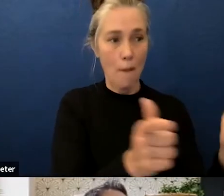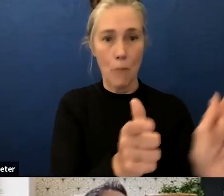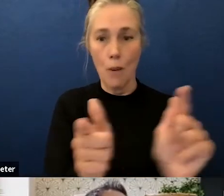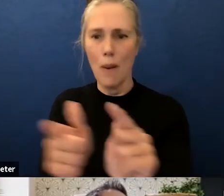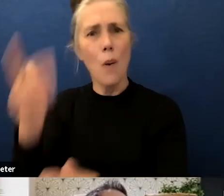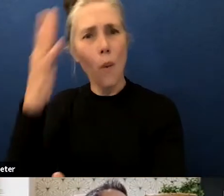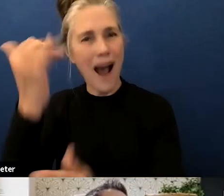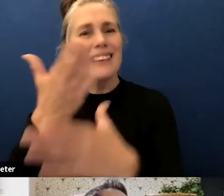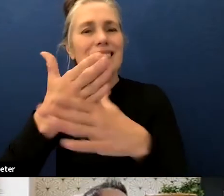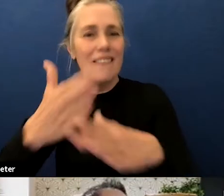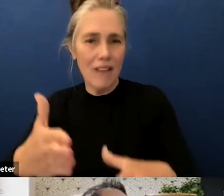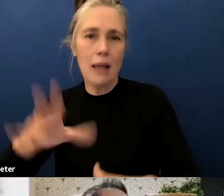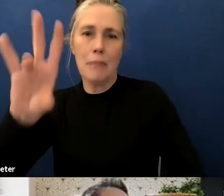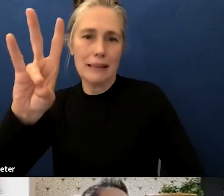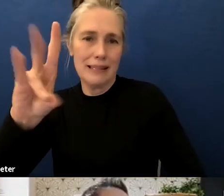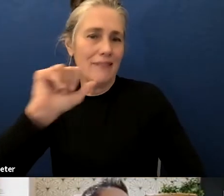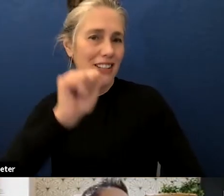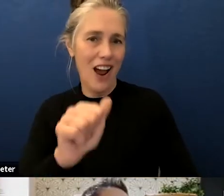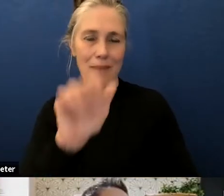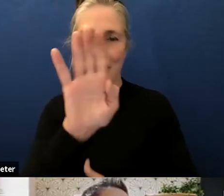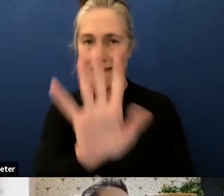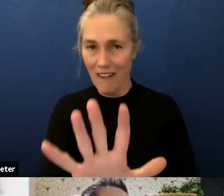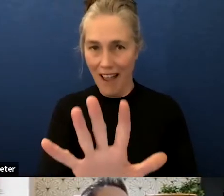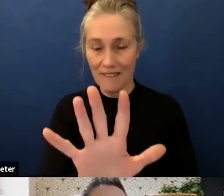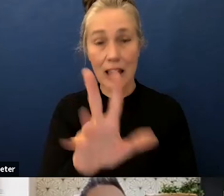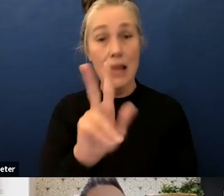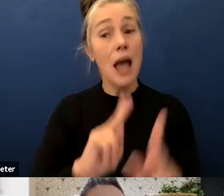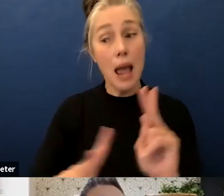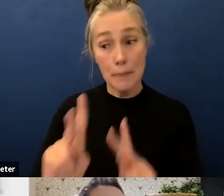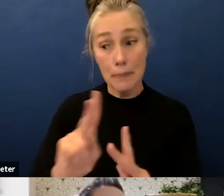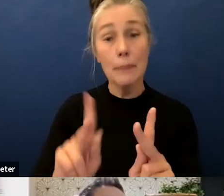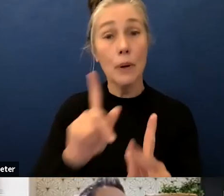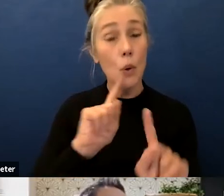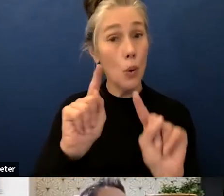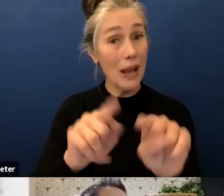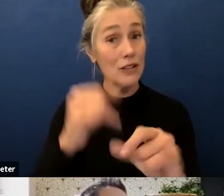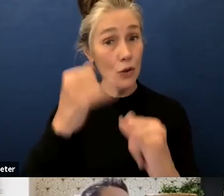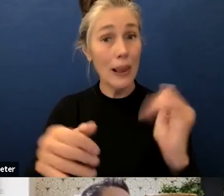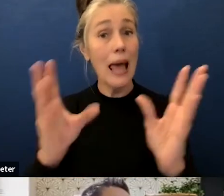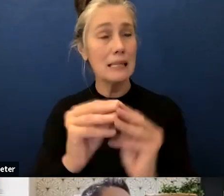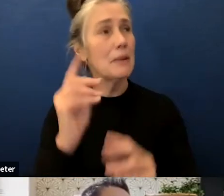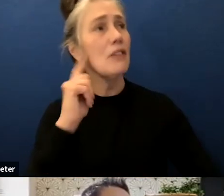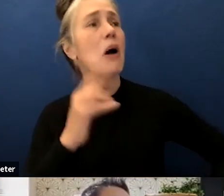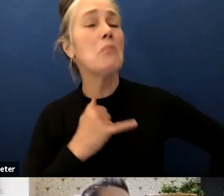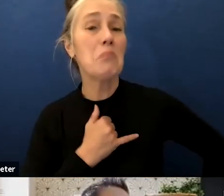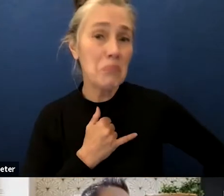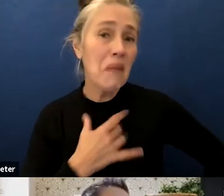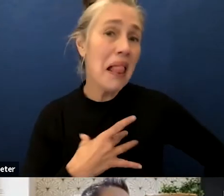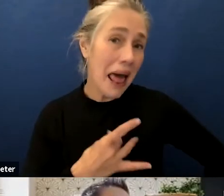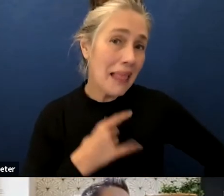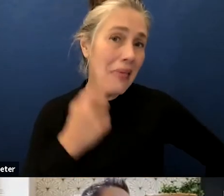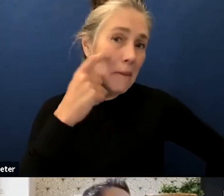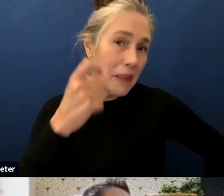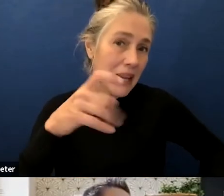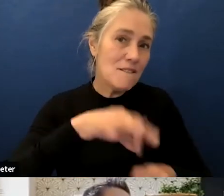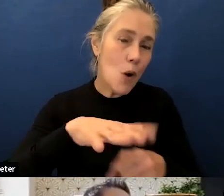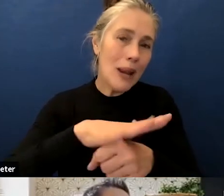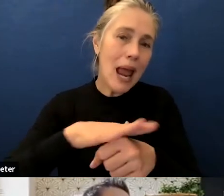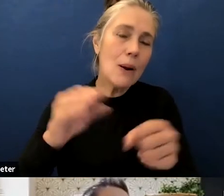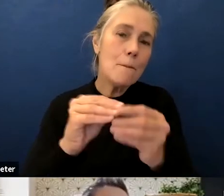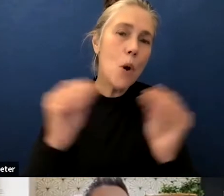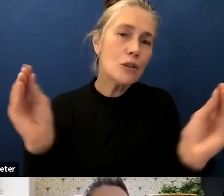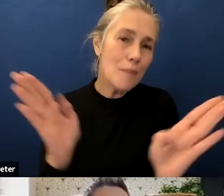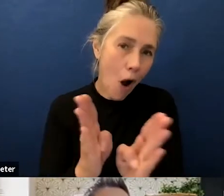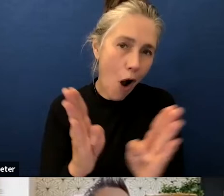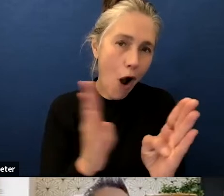and that was something that resonated with the community members that attended last meeting that it was a smaller voting area and there would be an